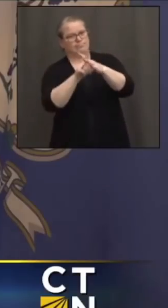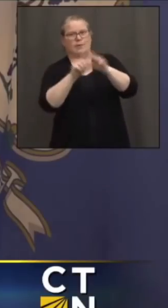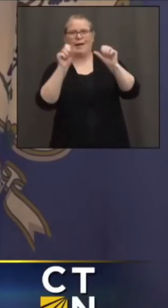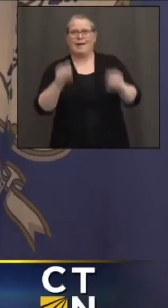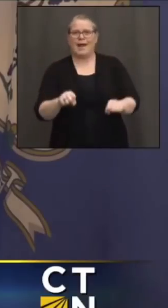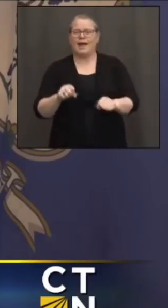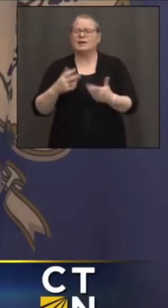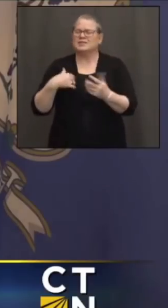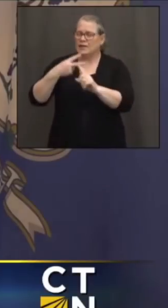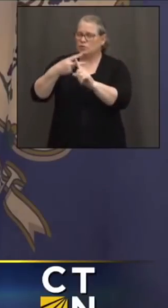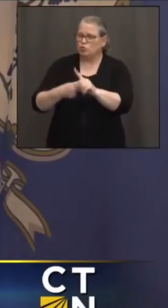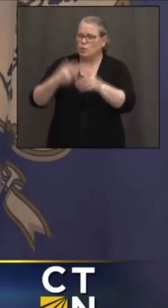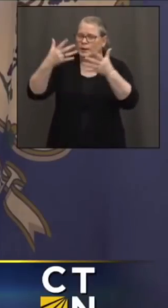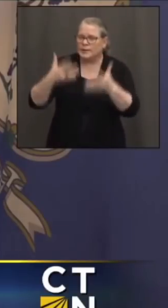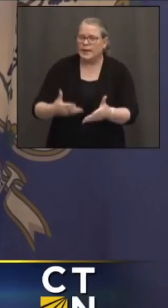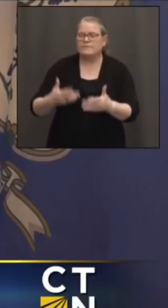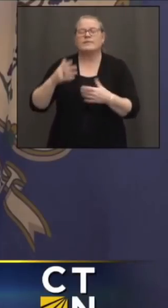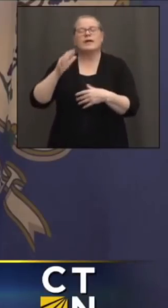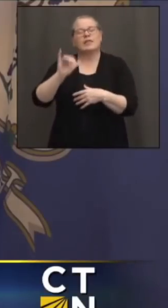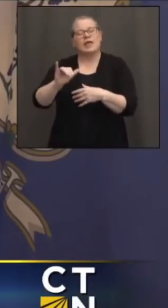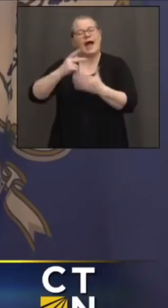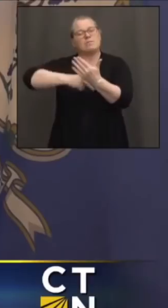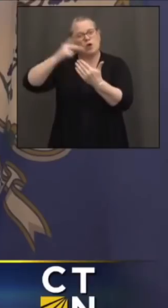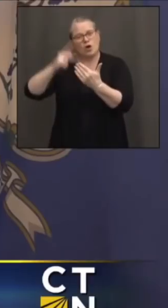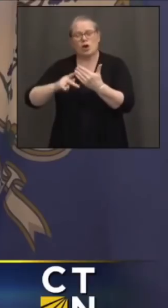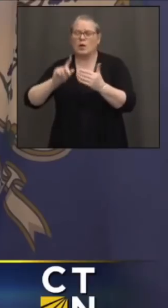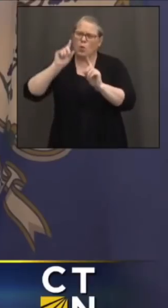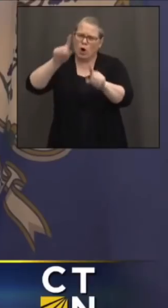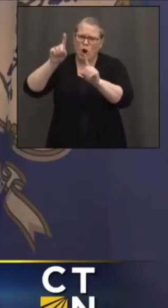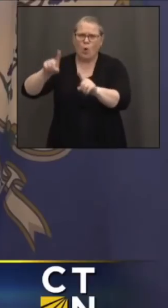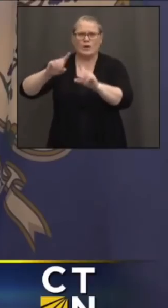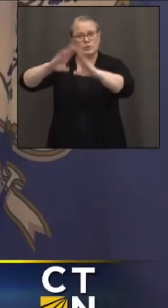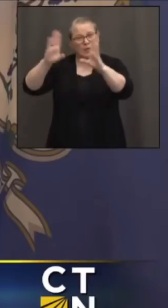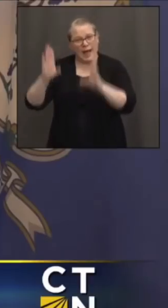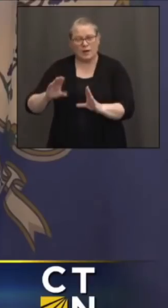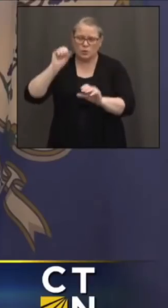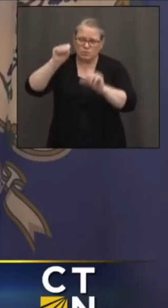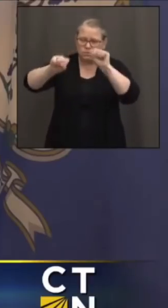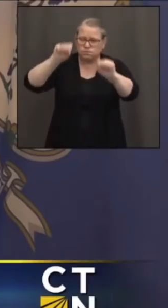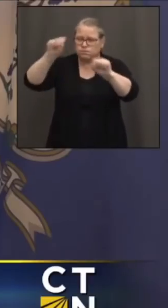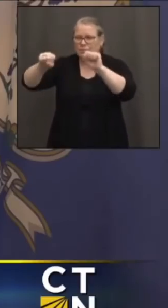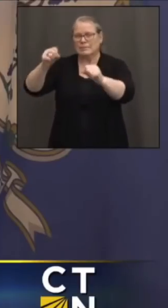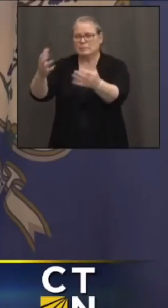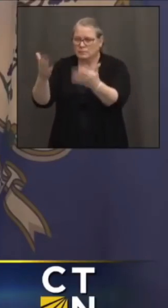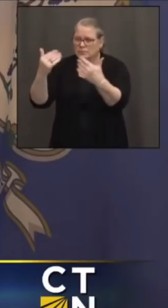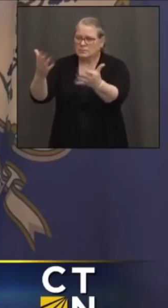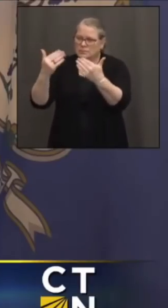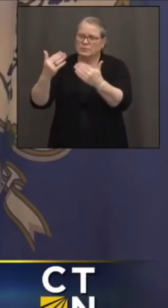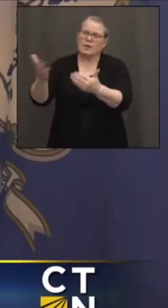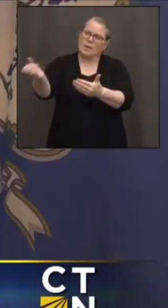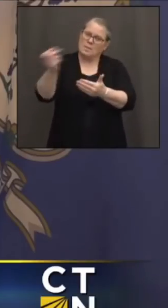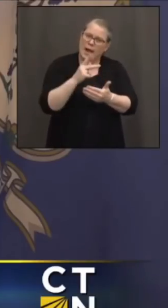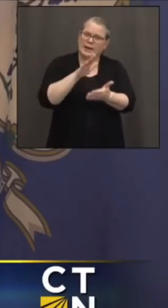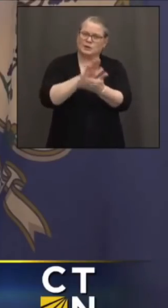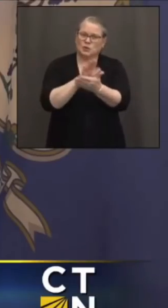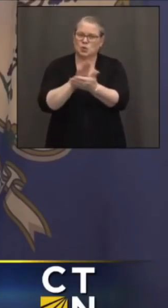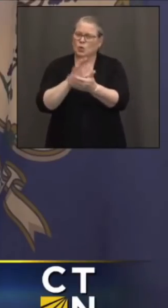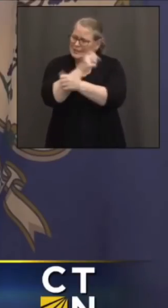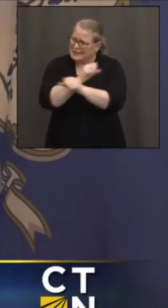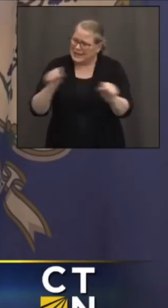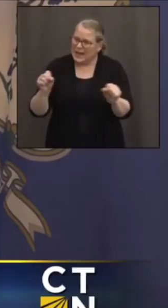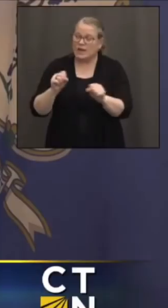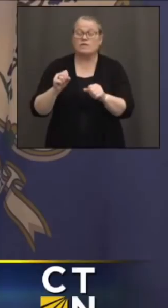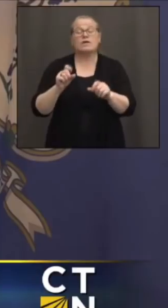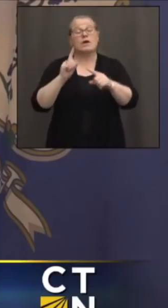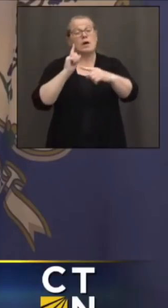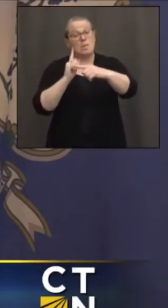LEAP program is knocking on doors, telling you we want you back in the school. You can do it safely. And by the way, here's some programs we're going